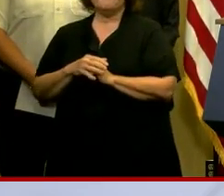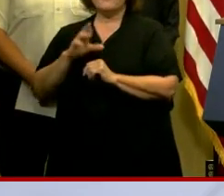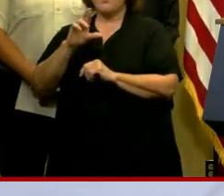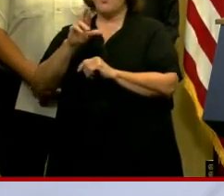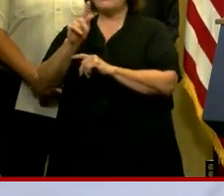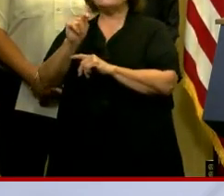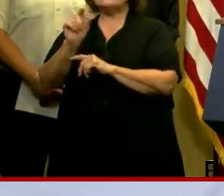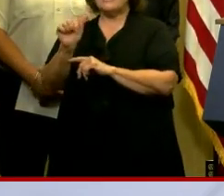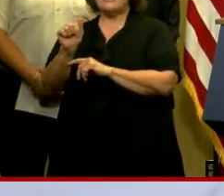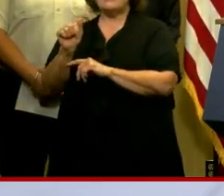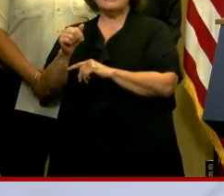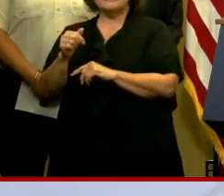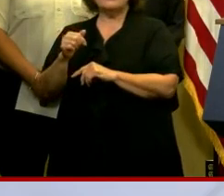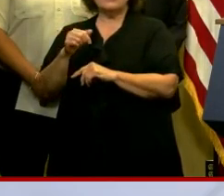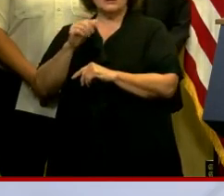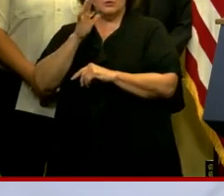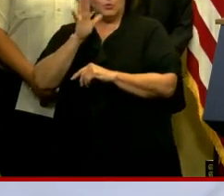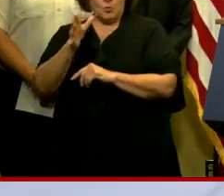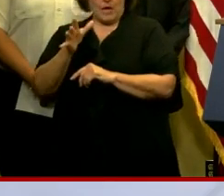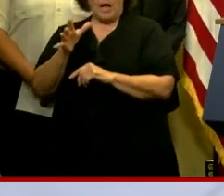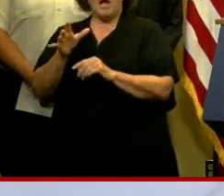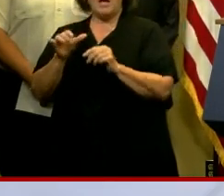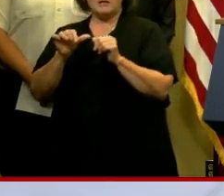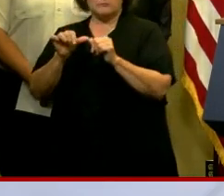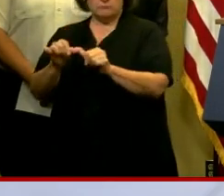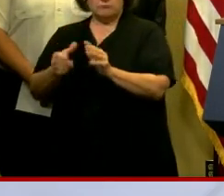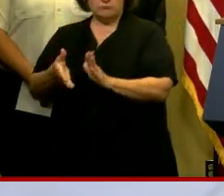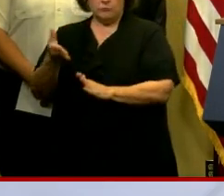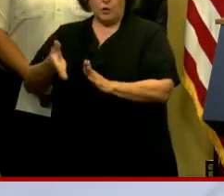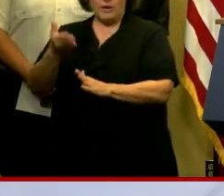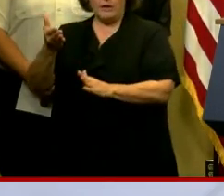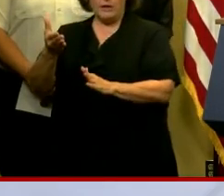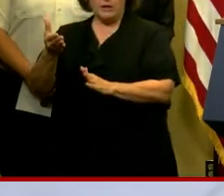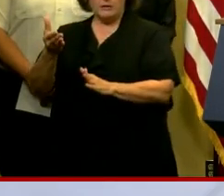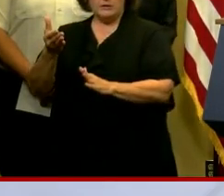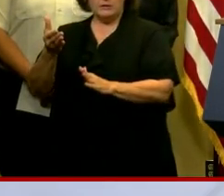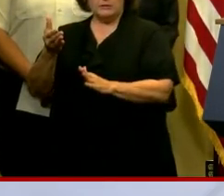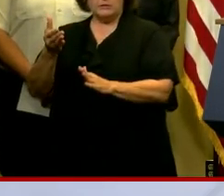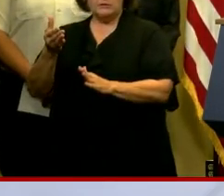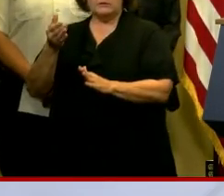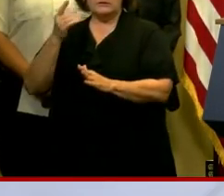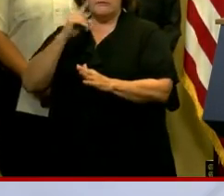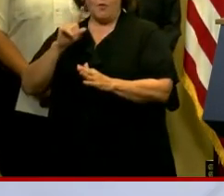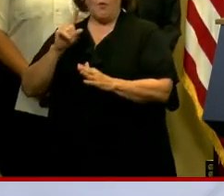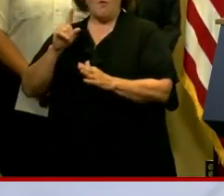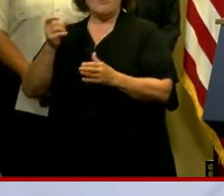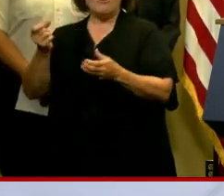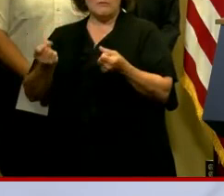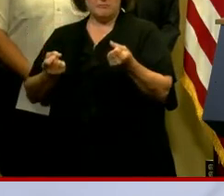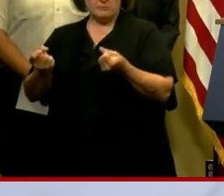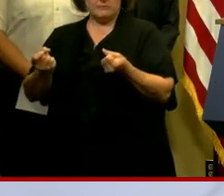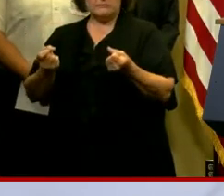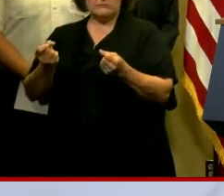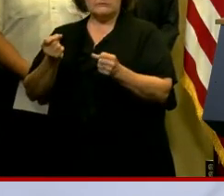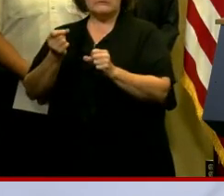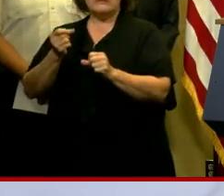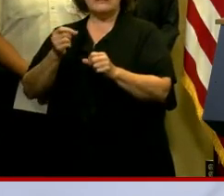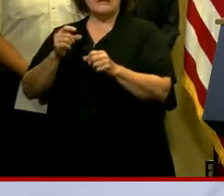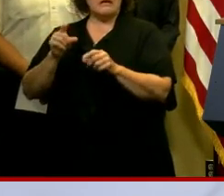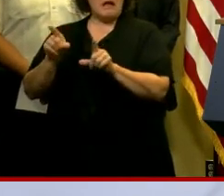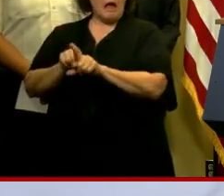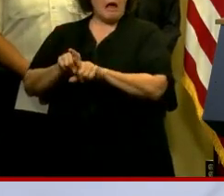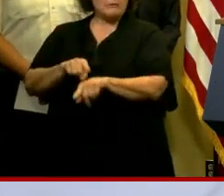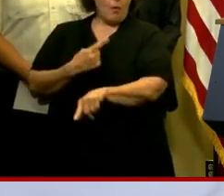RTA, what will remain in full operations in terms of all transit modes as long as the weather